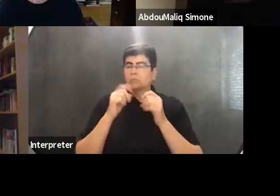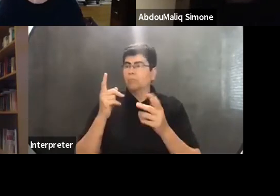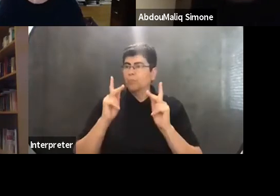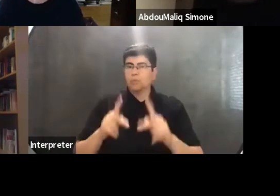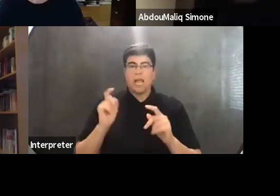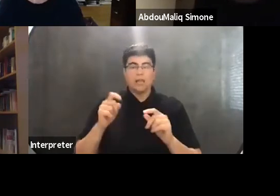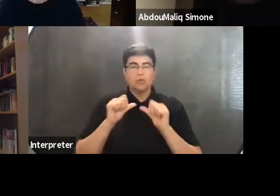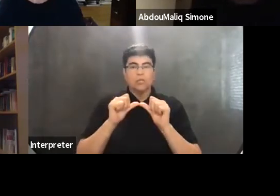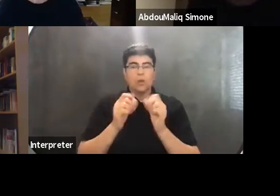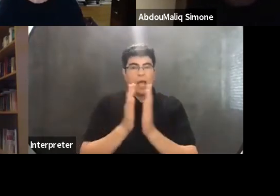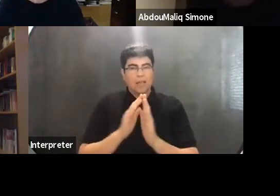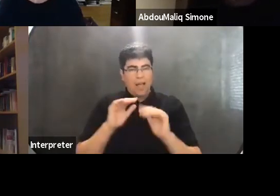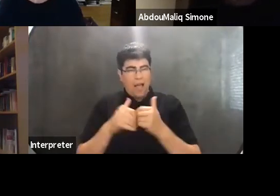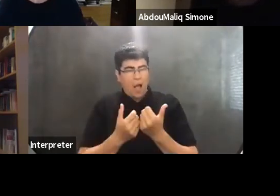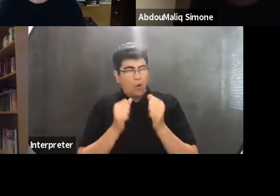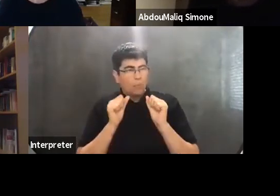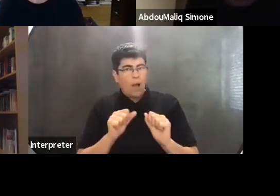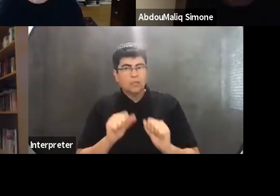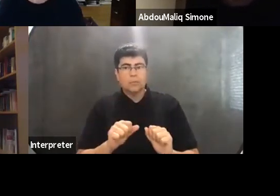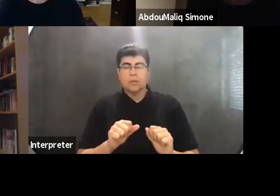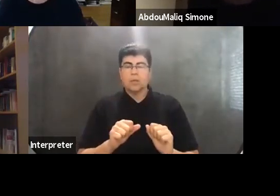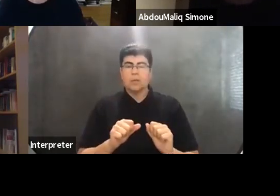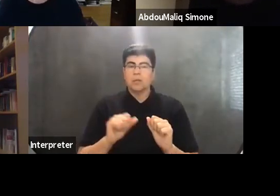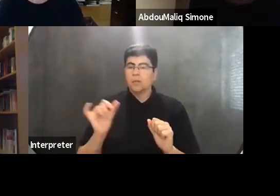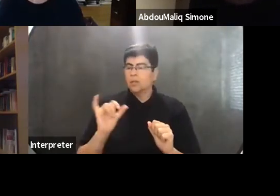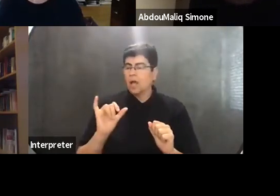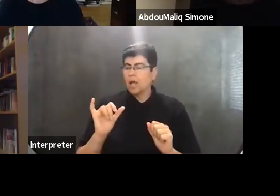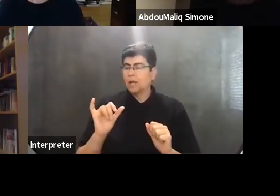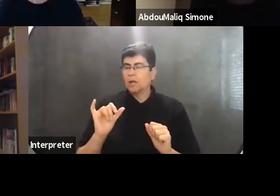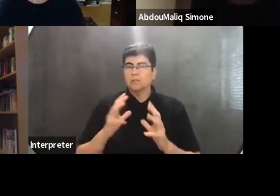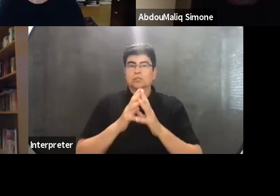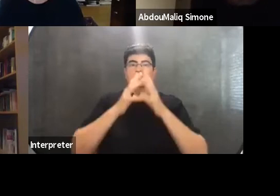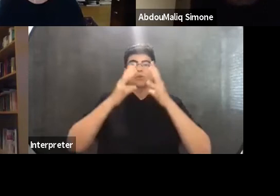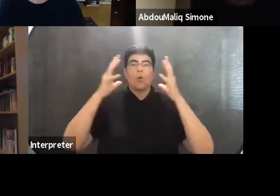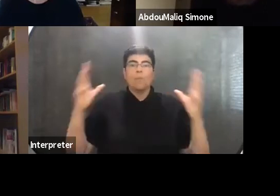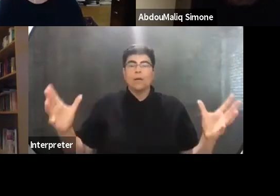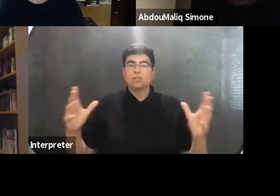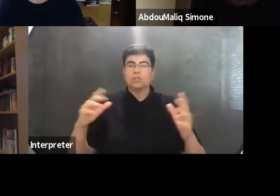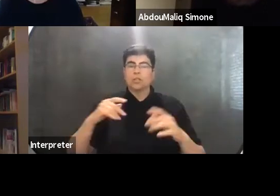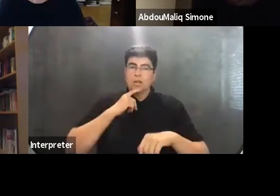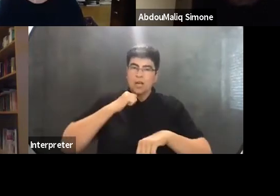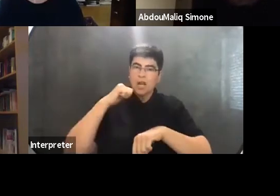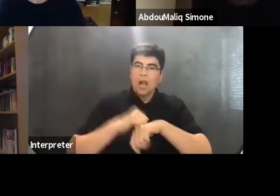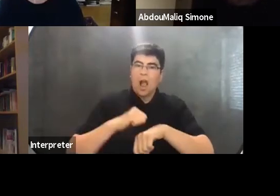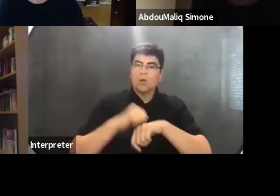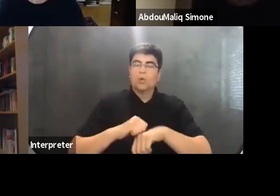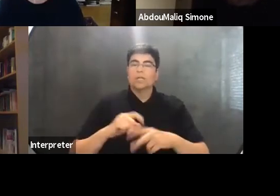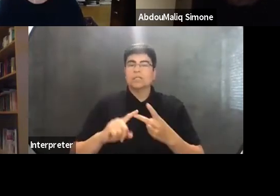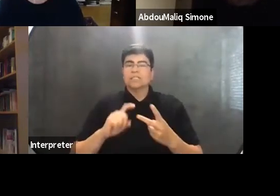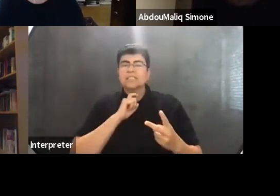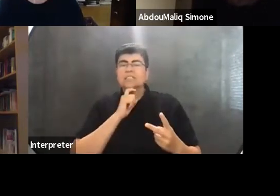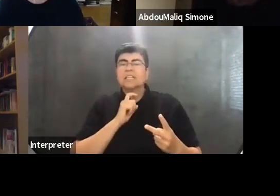how is it possible that like voluminous amounts of concrete and steel can be